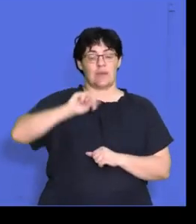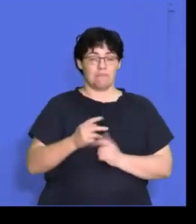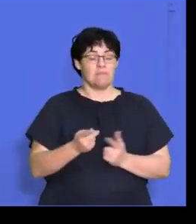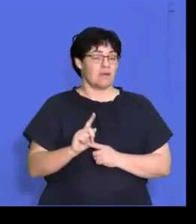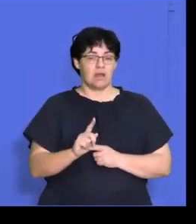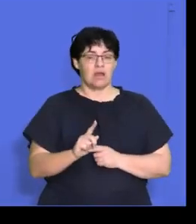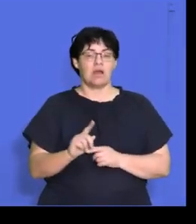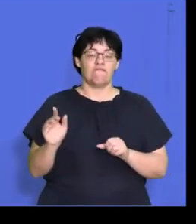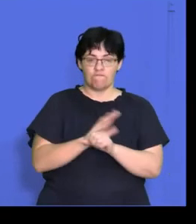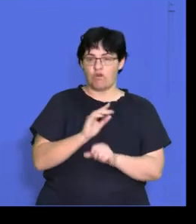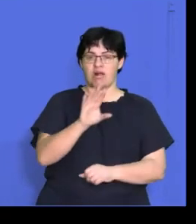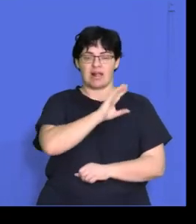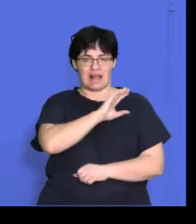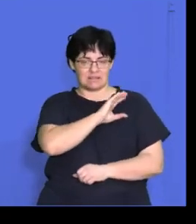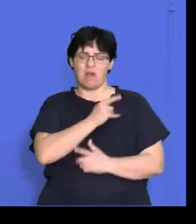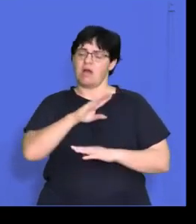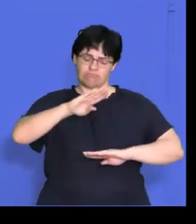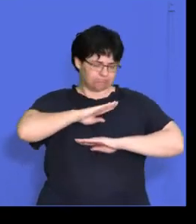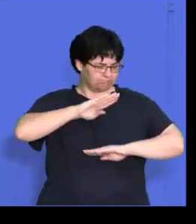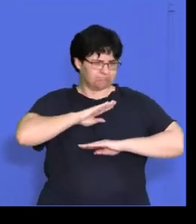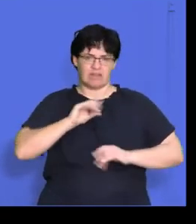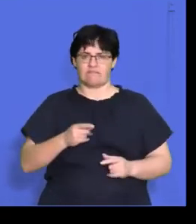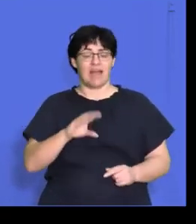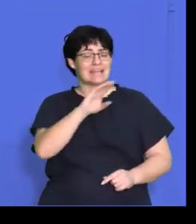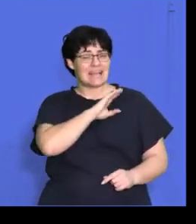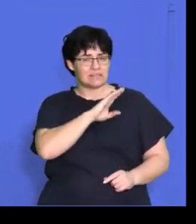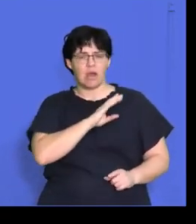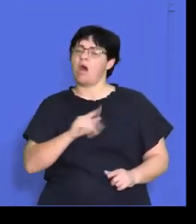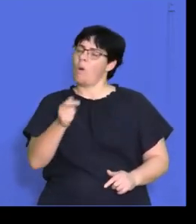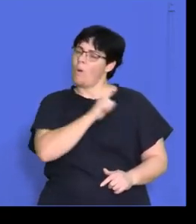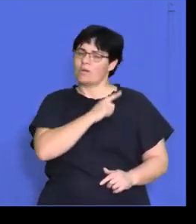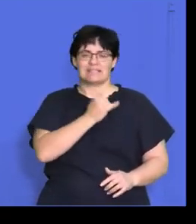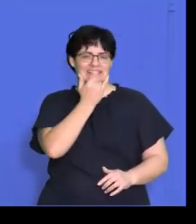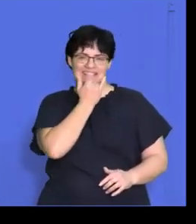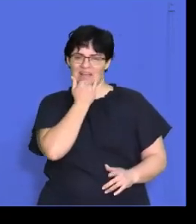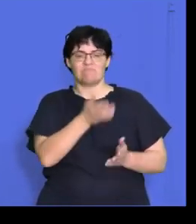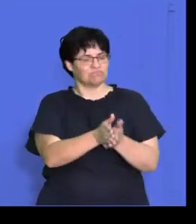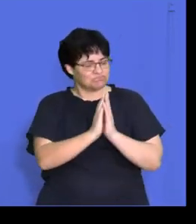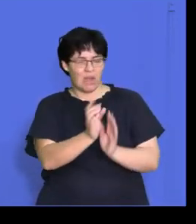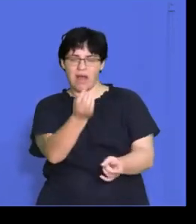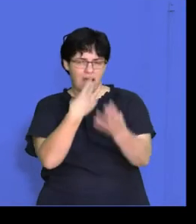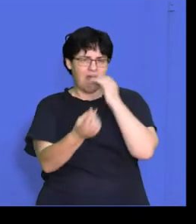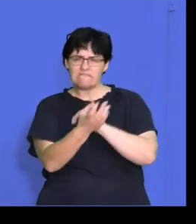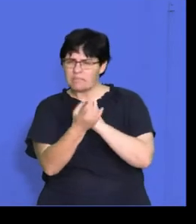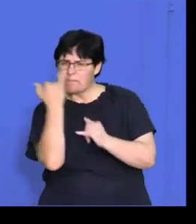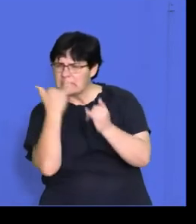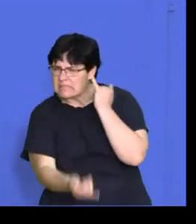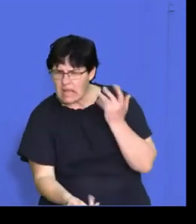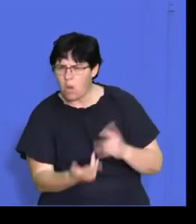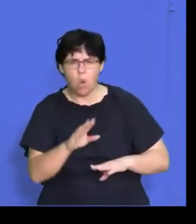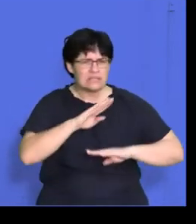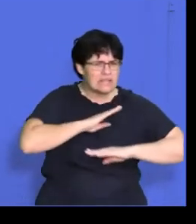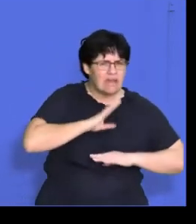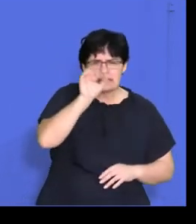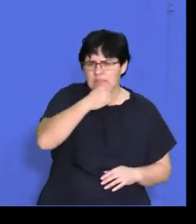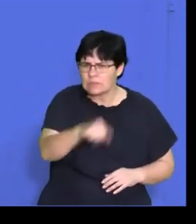total clients or customer satisfaction. So customers are always requested to provide feedback about their